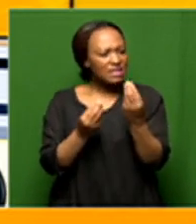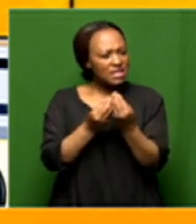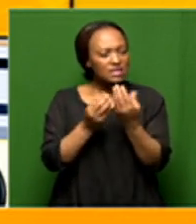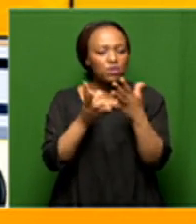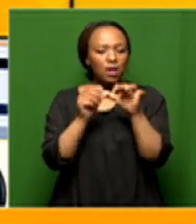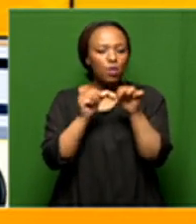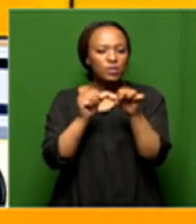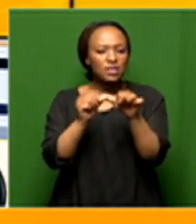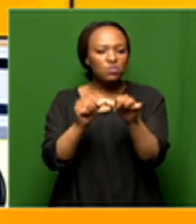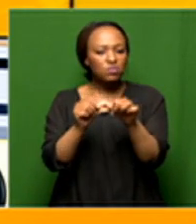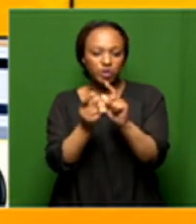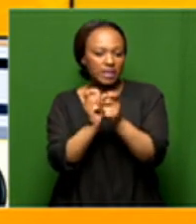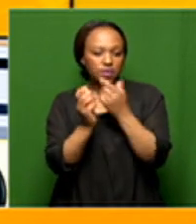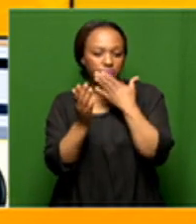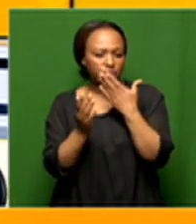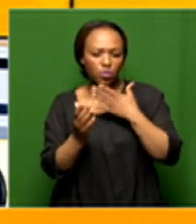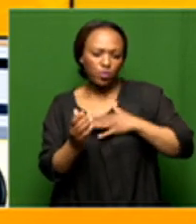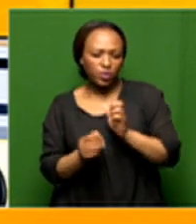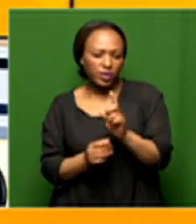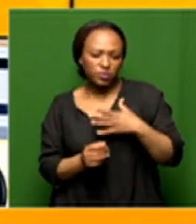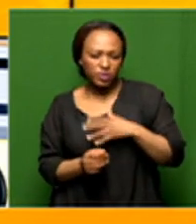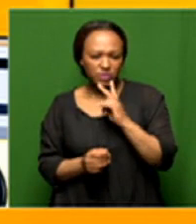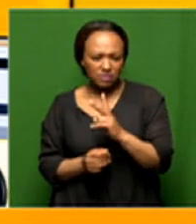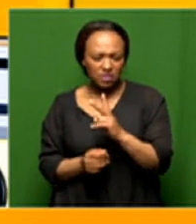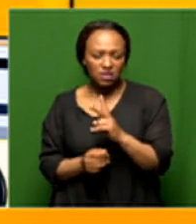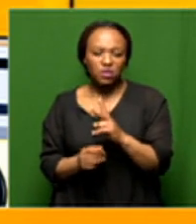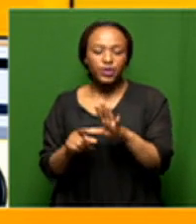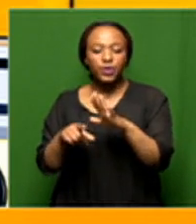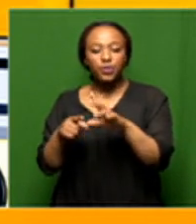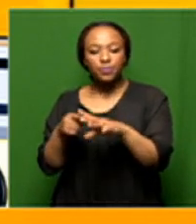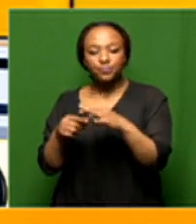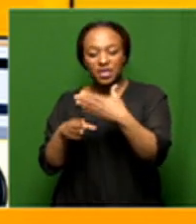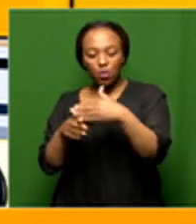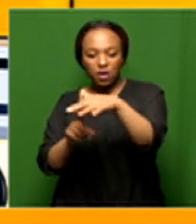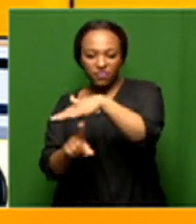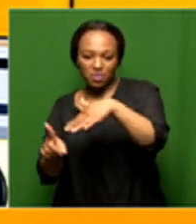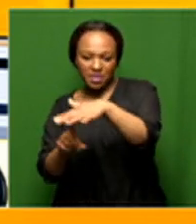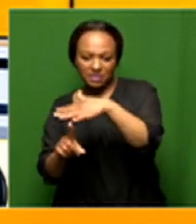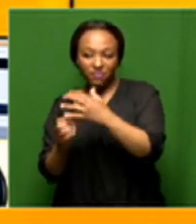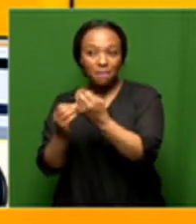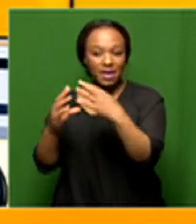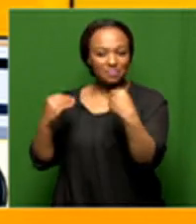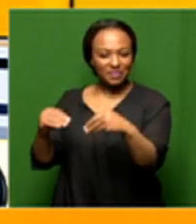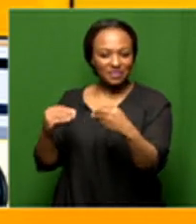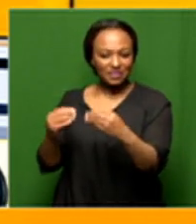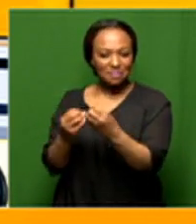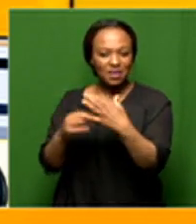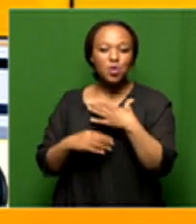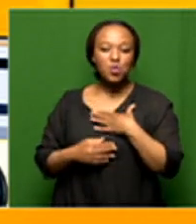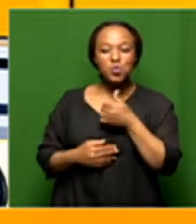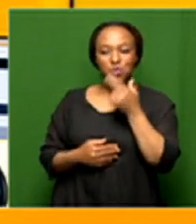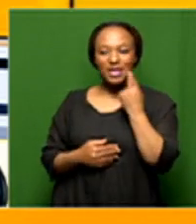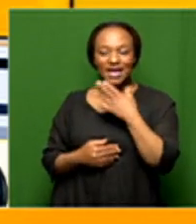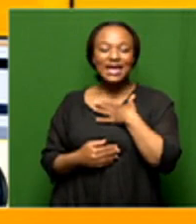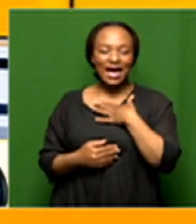terms of the change that you've seen there's a couple of things I mean I think the working environment for a lot of corporates many are finding it very